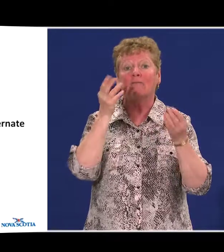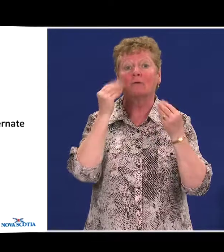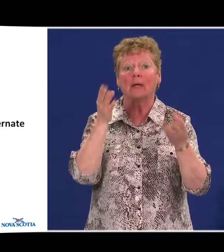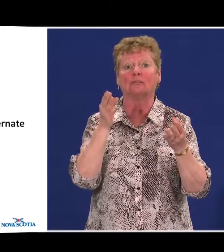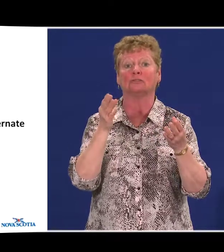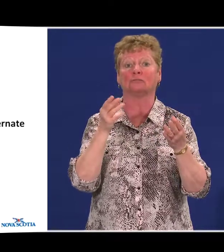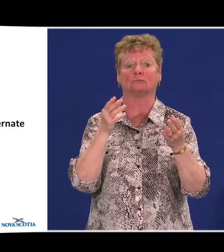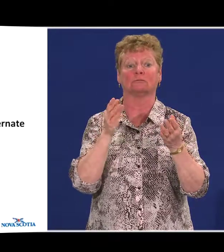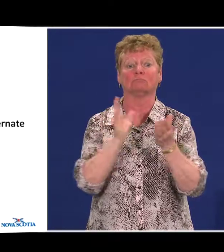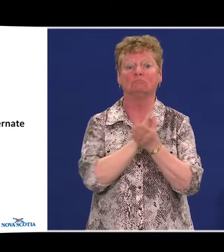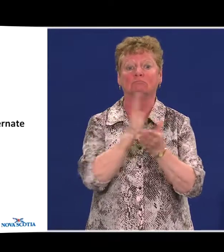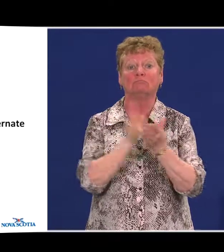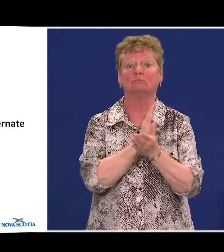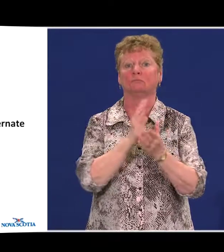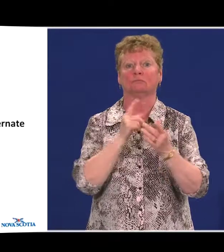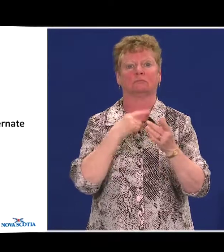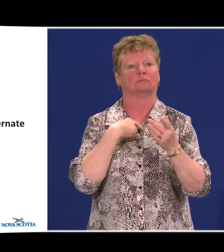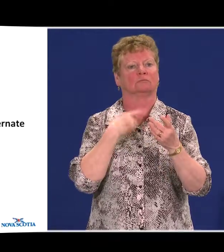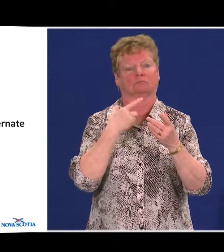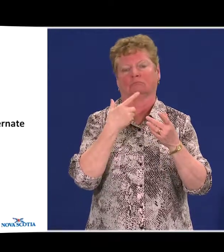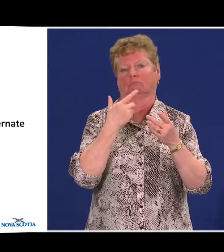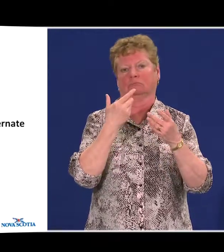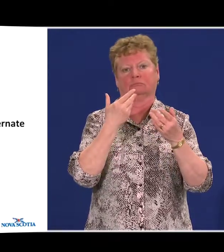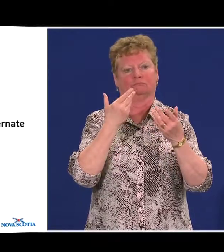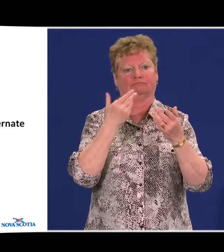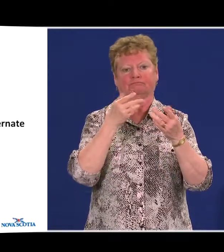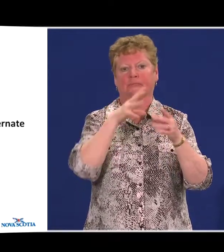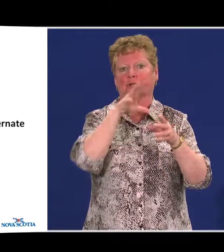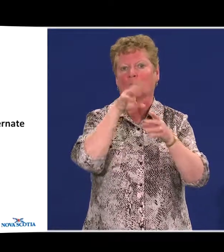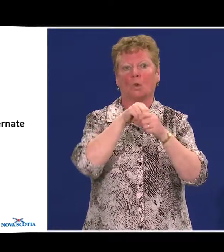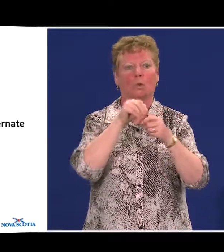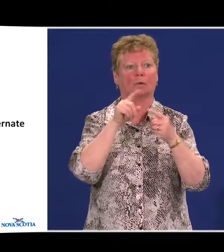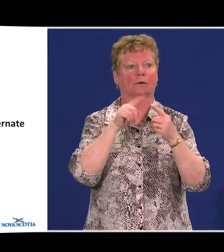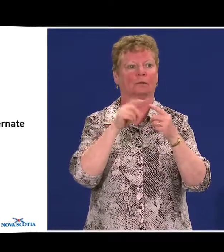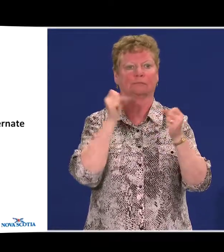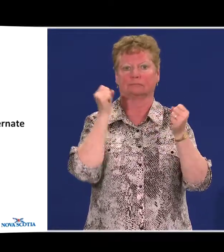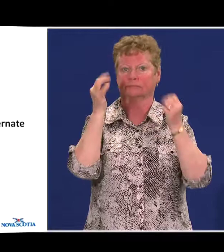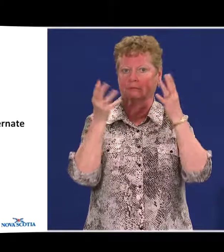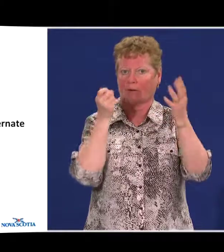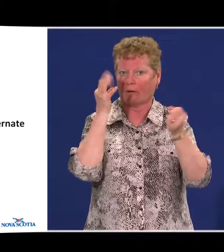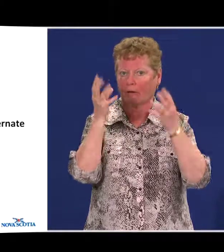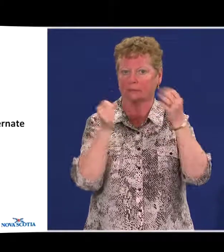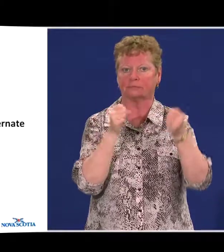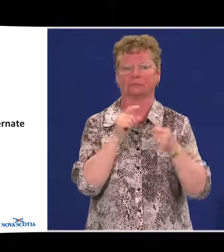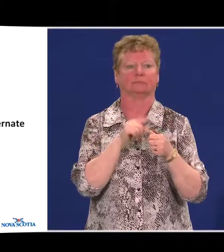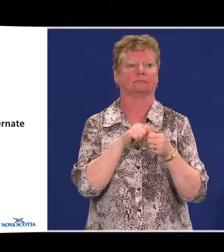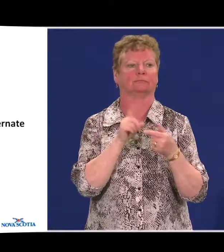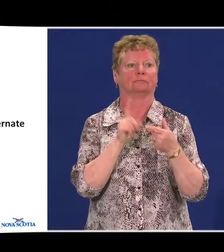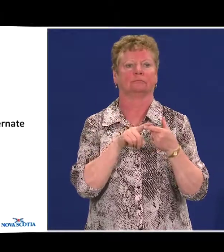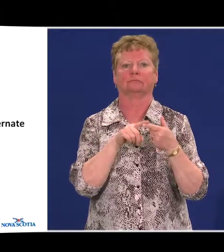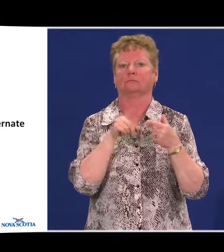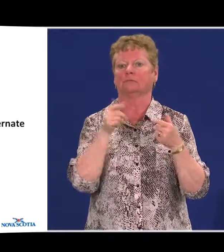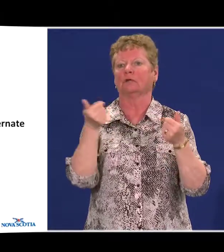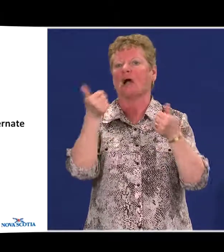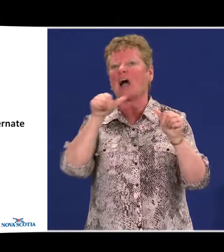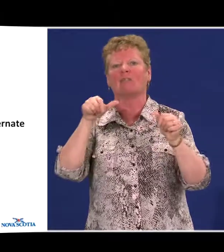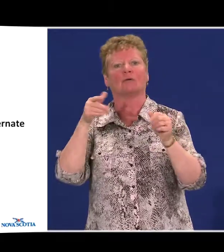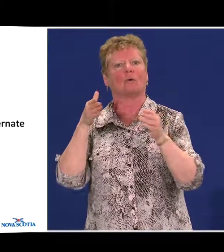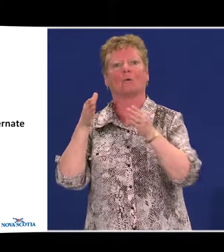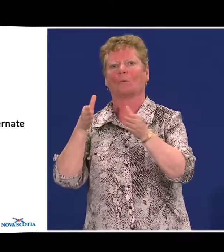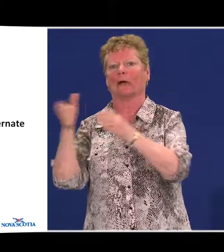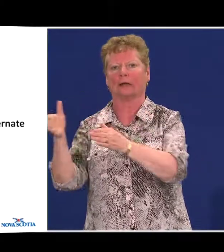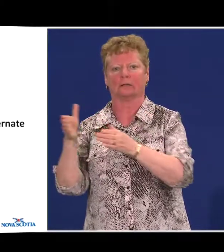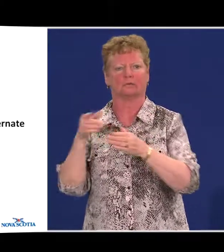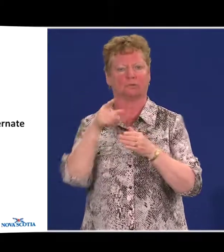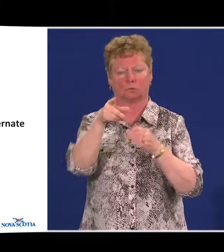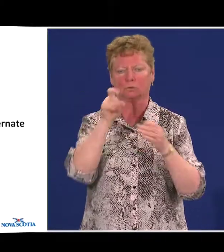a variety of accessible formats, including ASL. And you will be able to get access to other